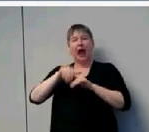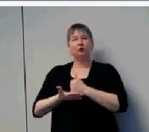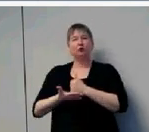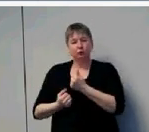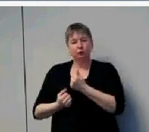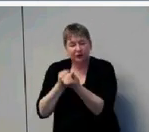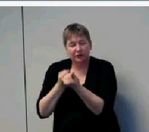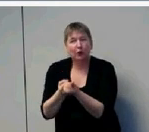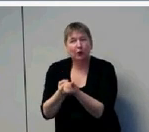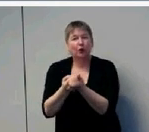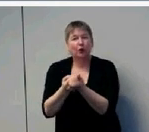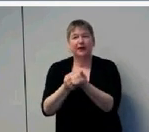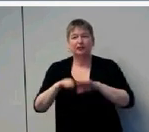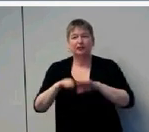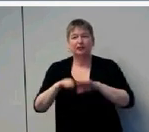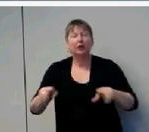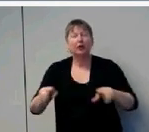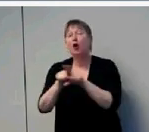see variation in outcomes.